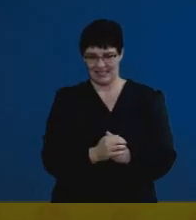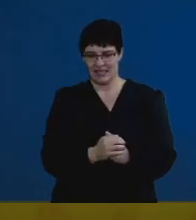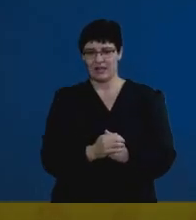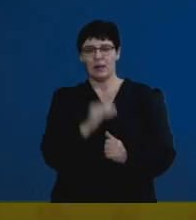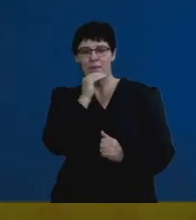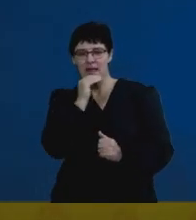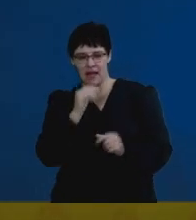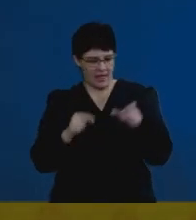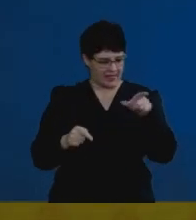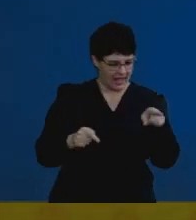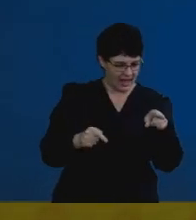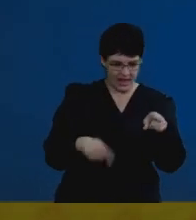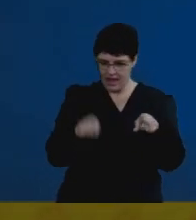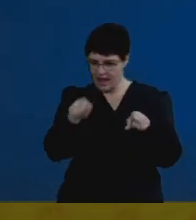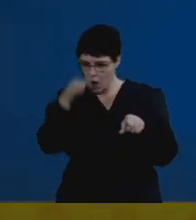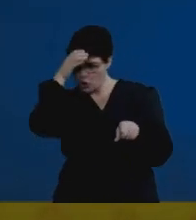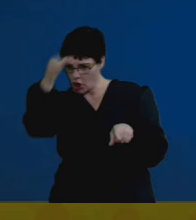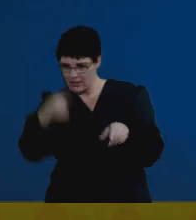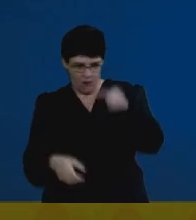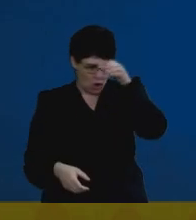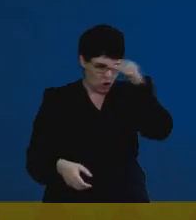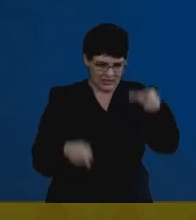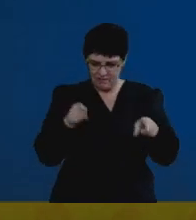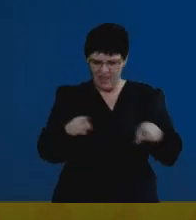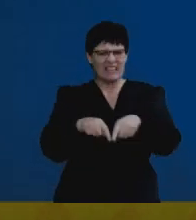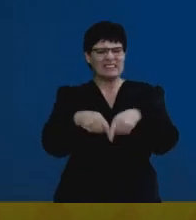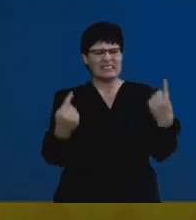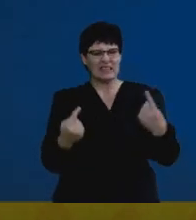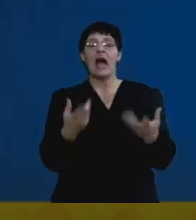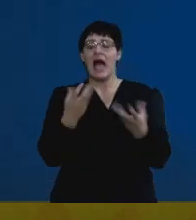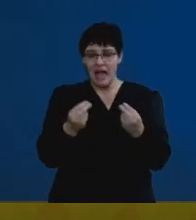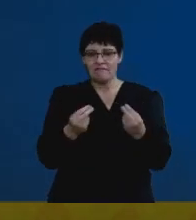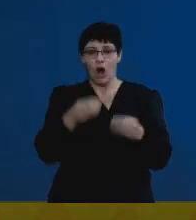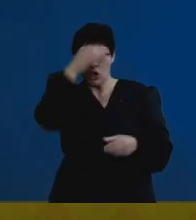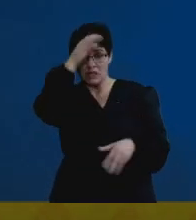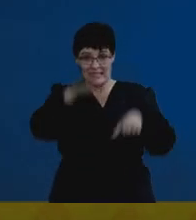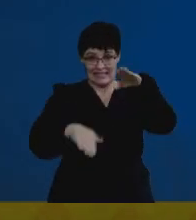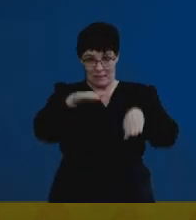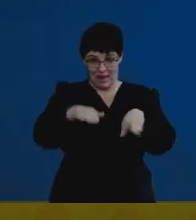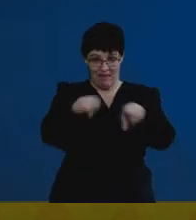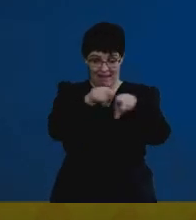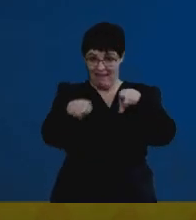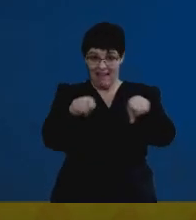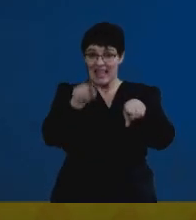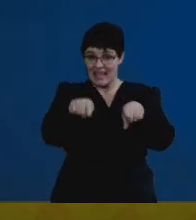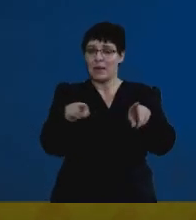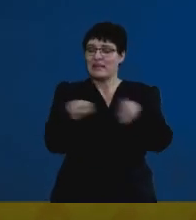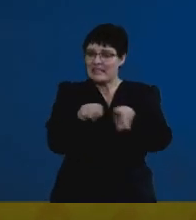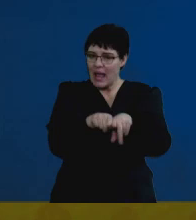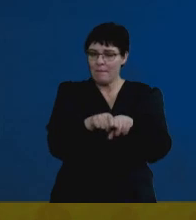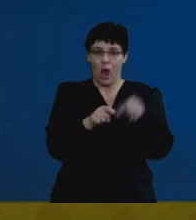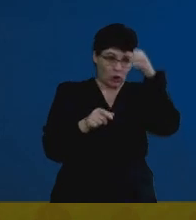find the differences between concepts. So, you often have similarities in concepts, but you also have differences.